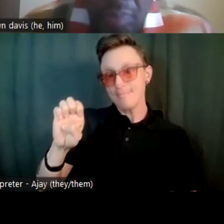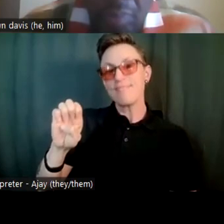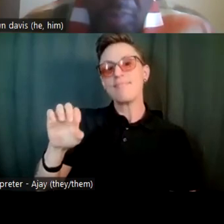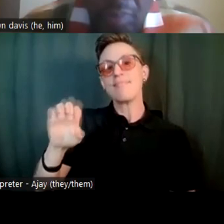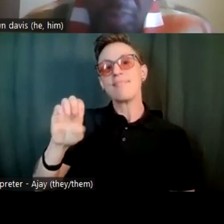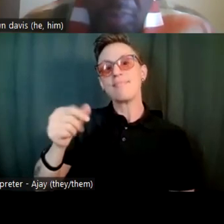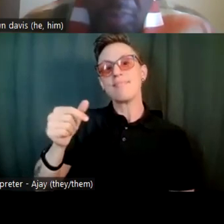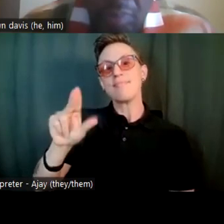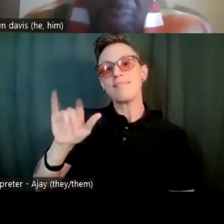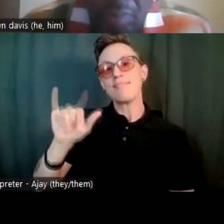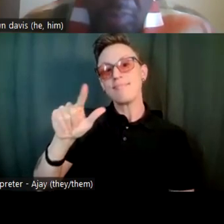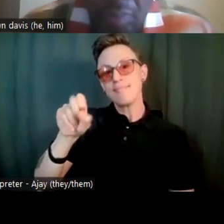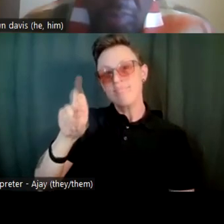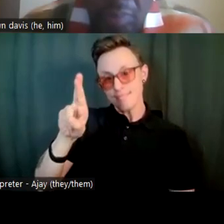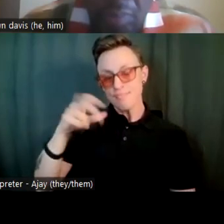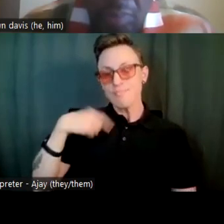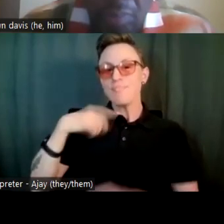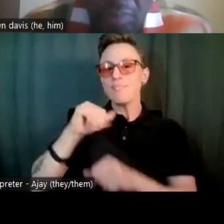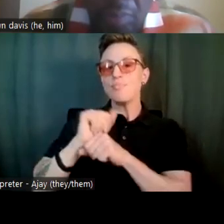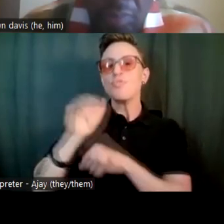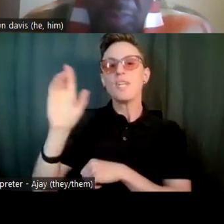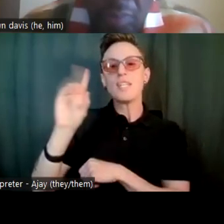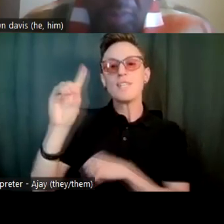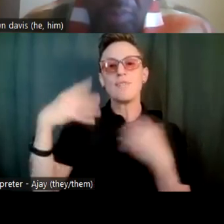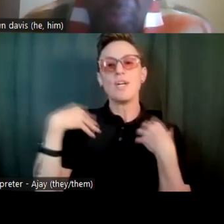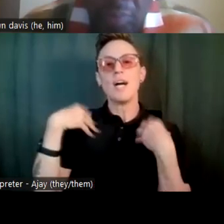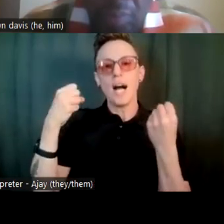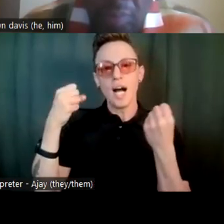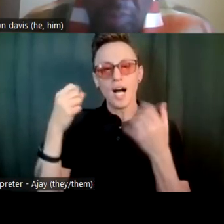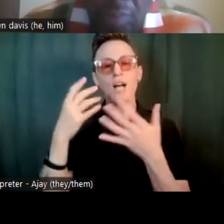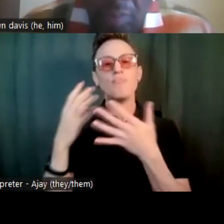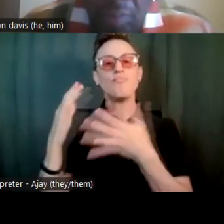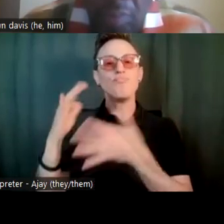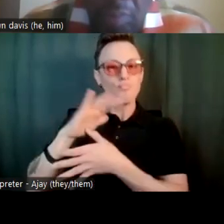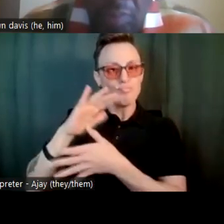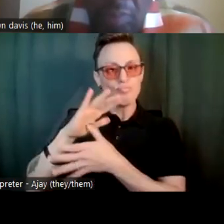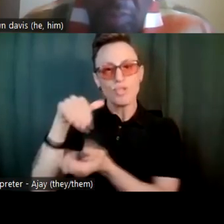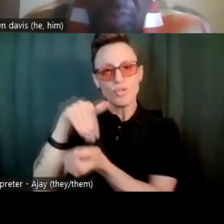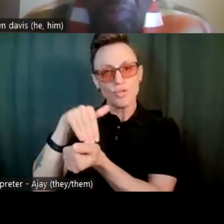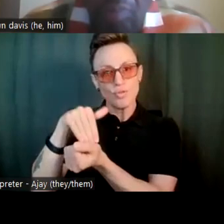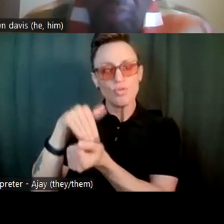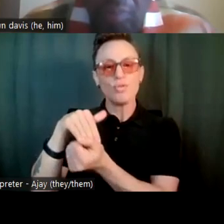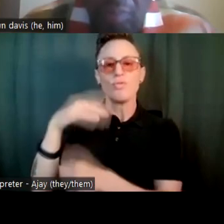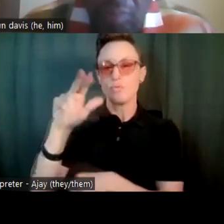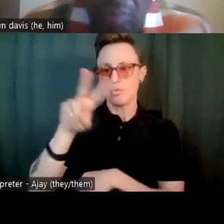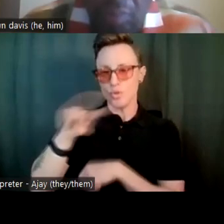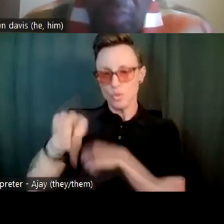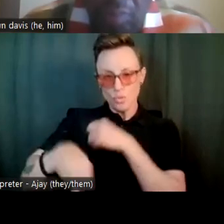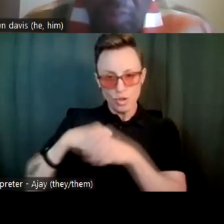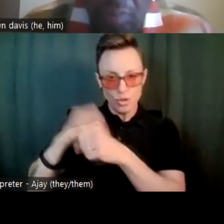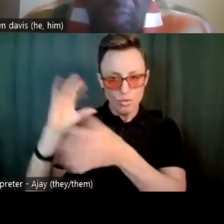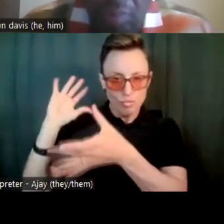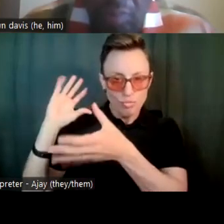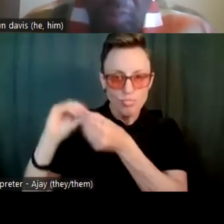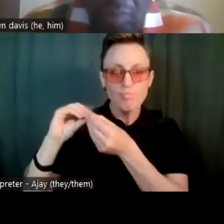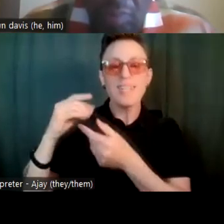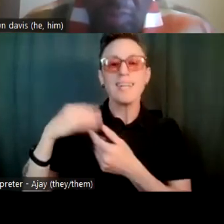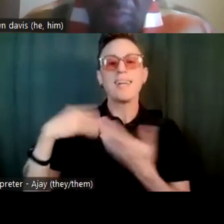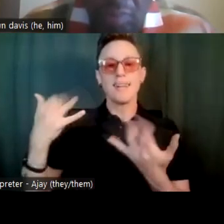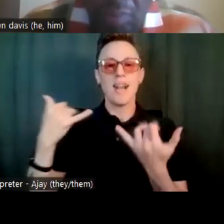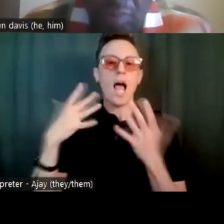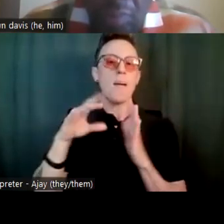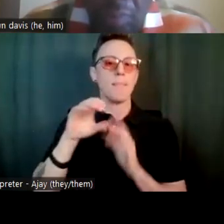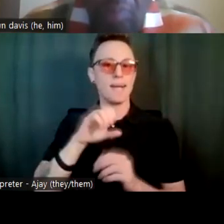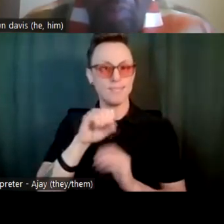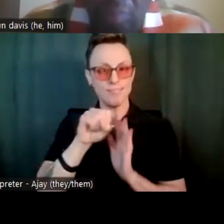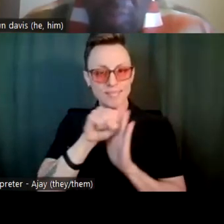worked for Denver Health as a primary care doctor for 22 years, and I had the honor of being a state senator for eight